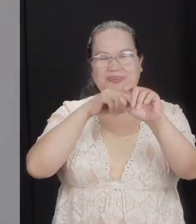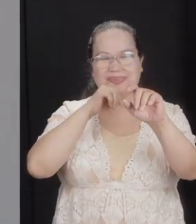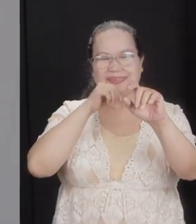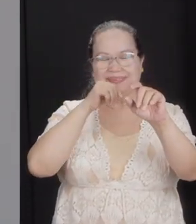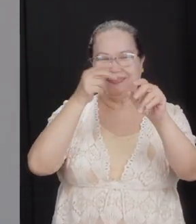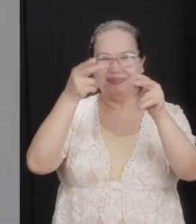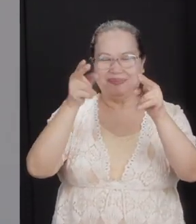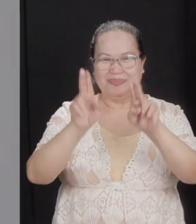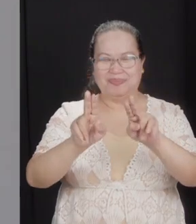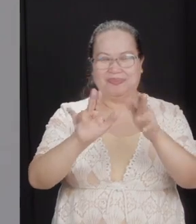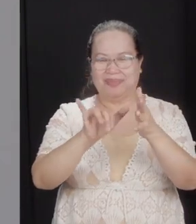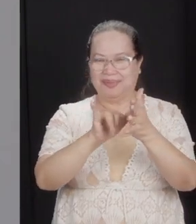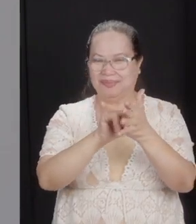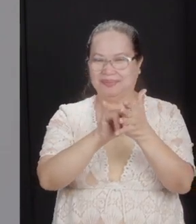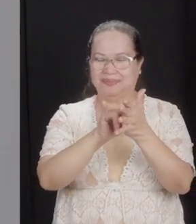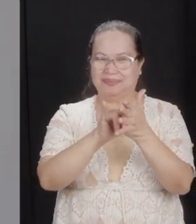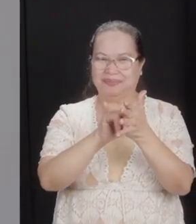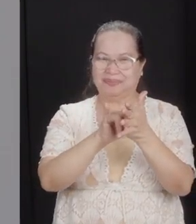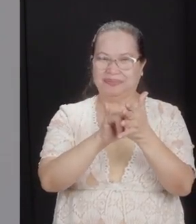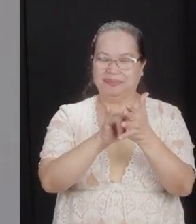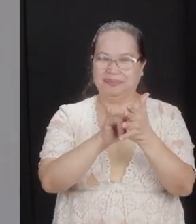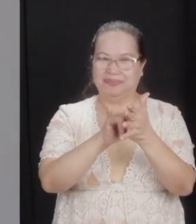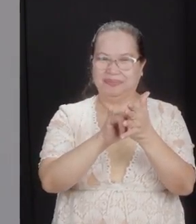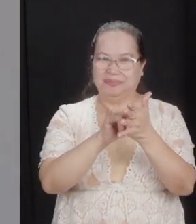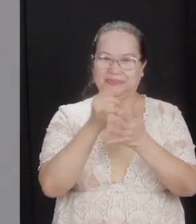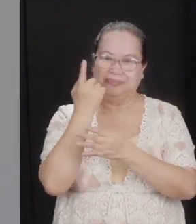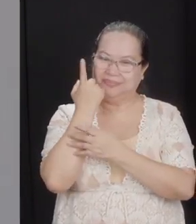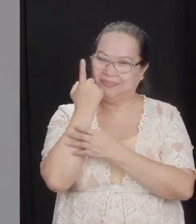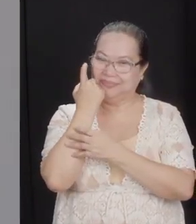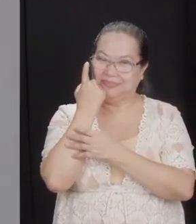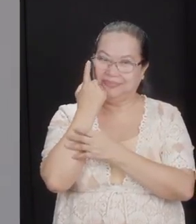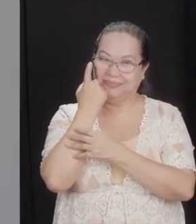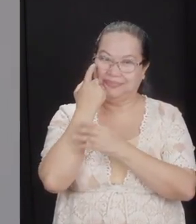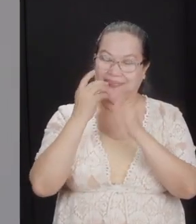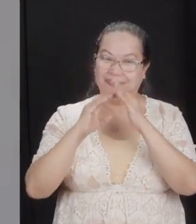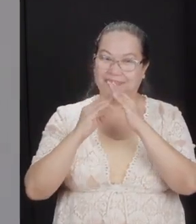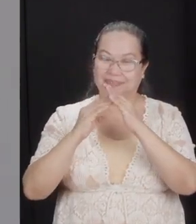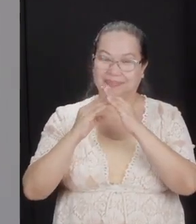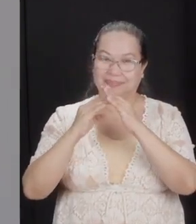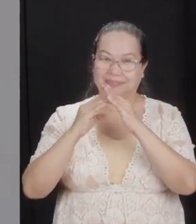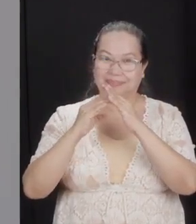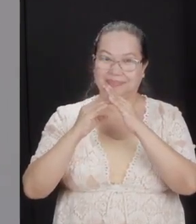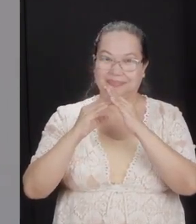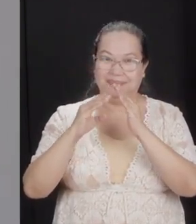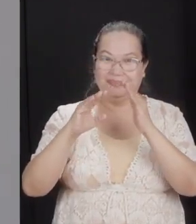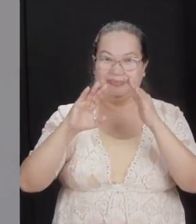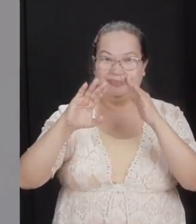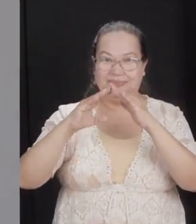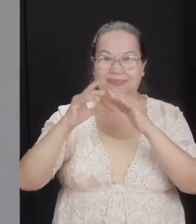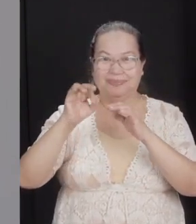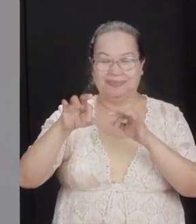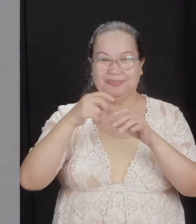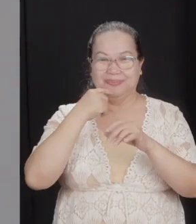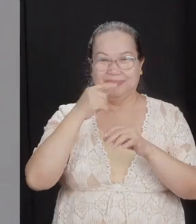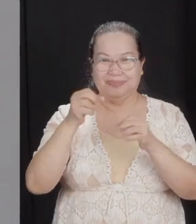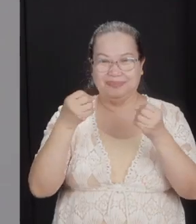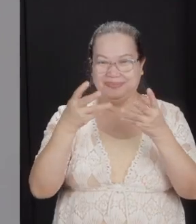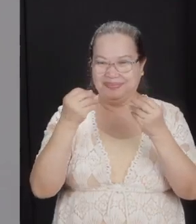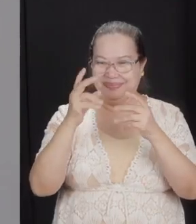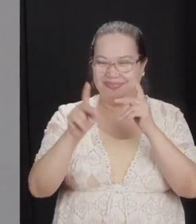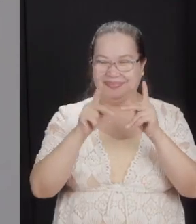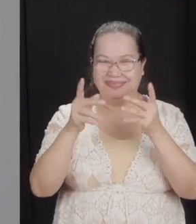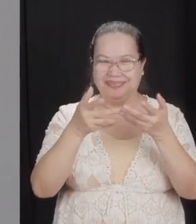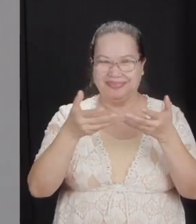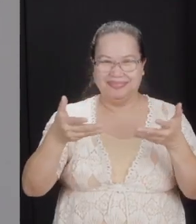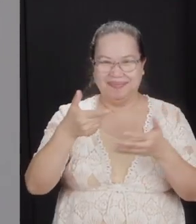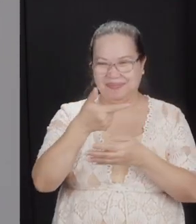that, you know, did you just witness the barangay here at the back? That's part of the reason there are so many people at